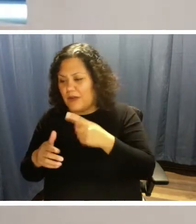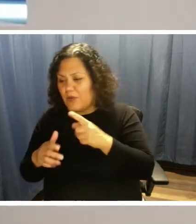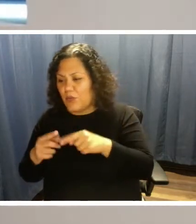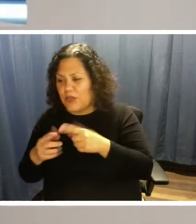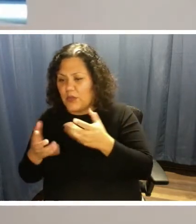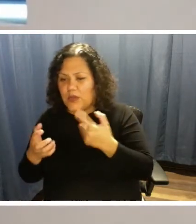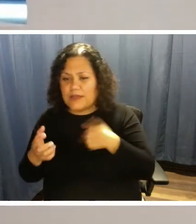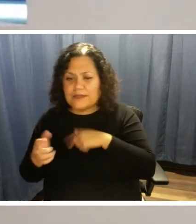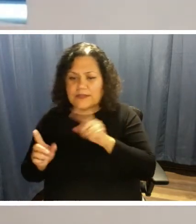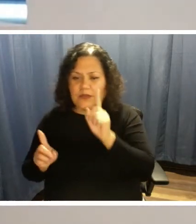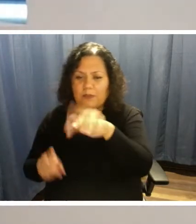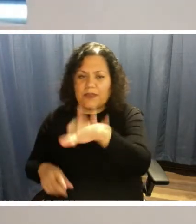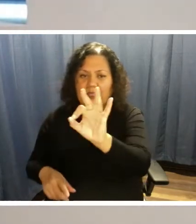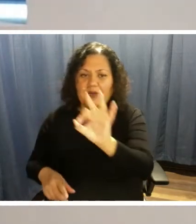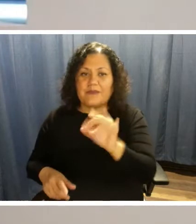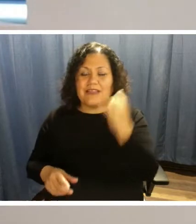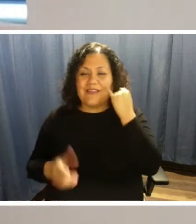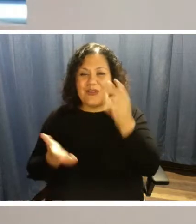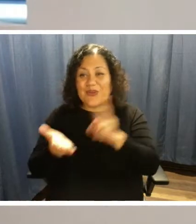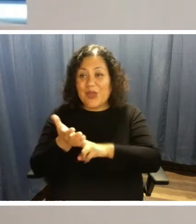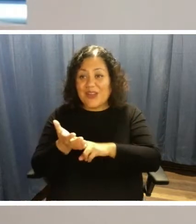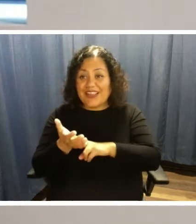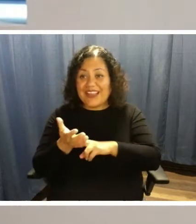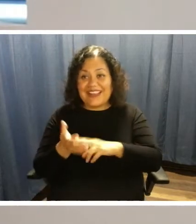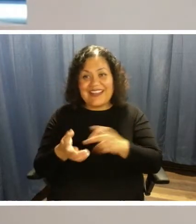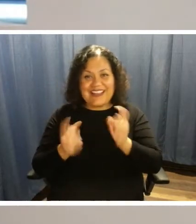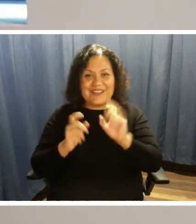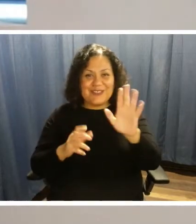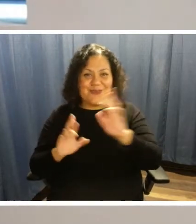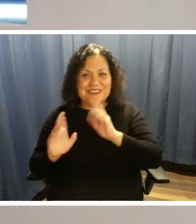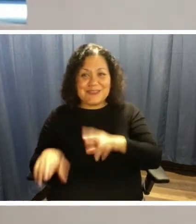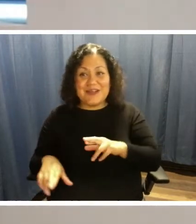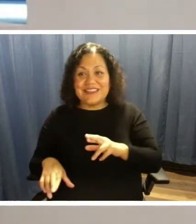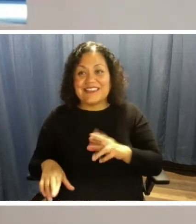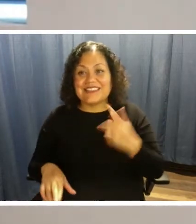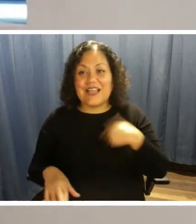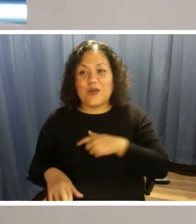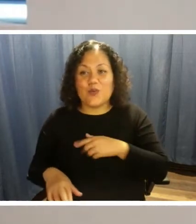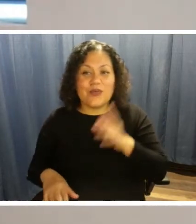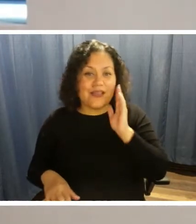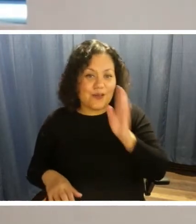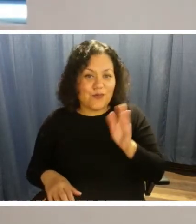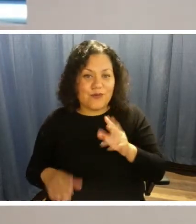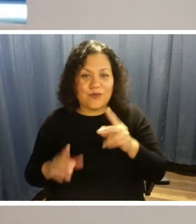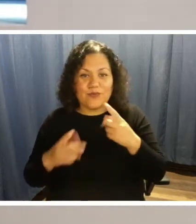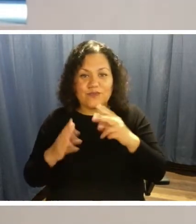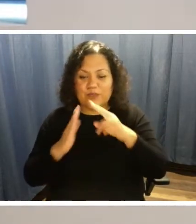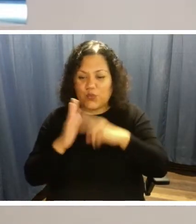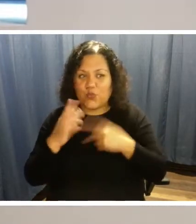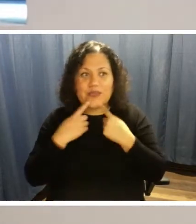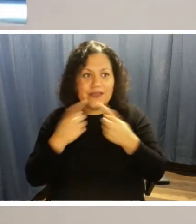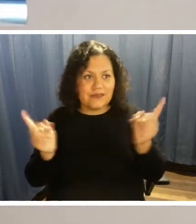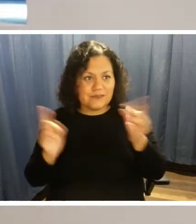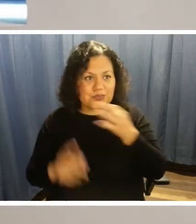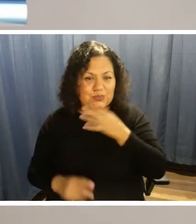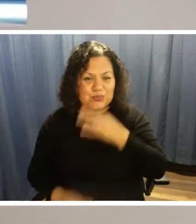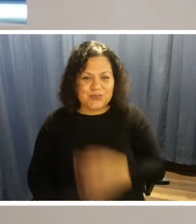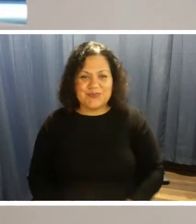you'll log in and give us your responses, then we will read the responses out shortly. Thank you for that.